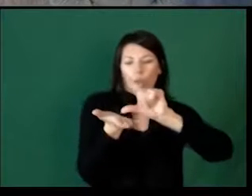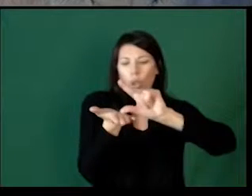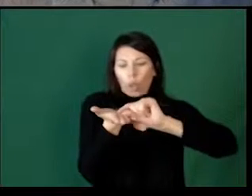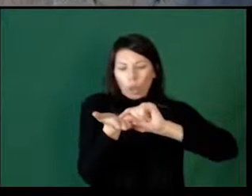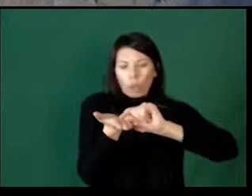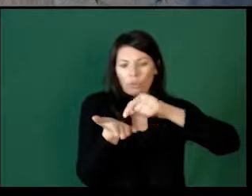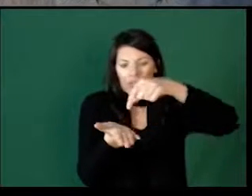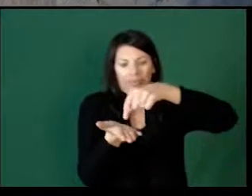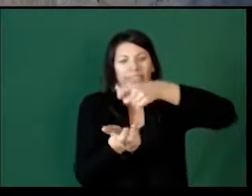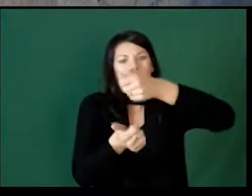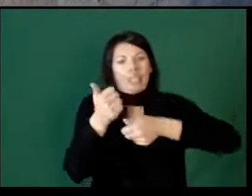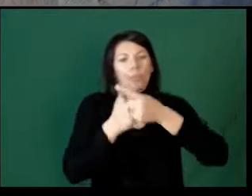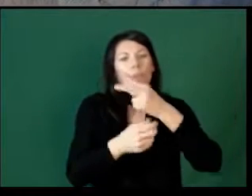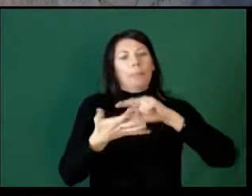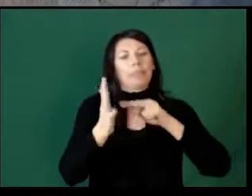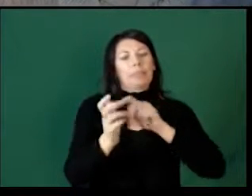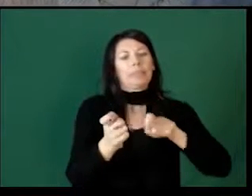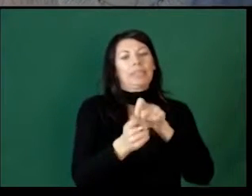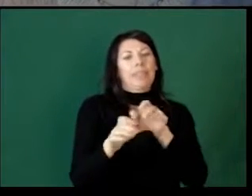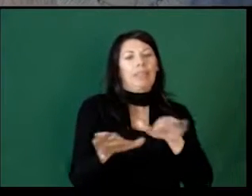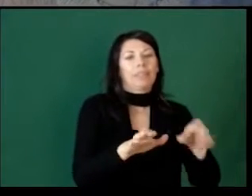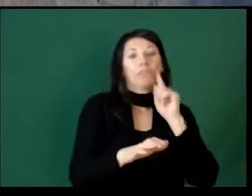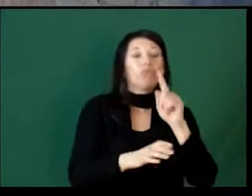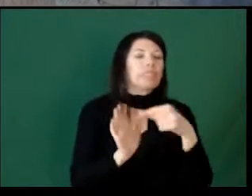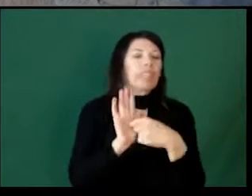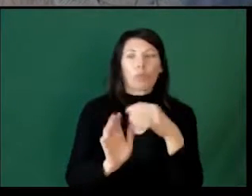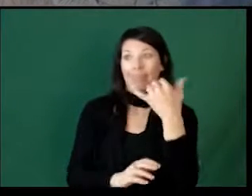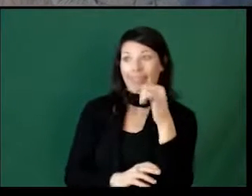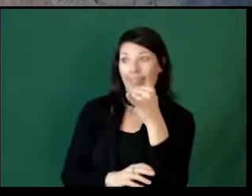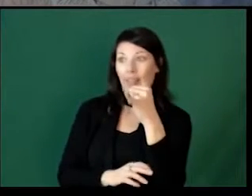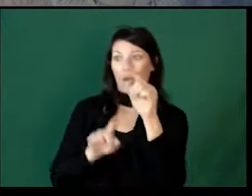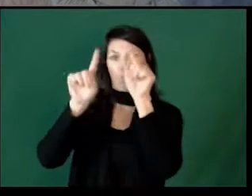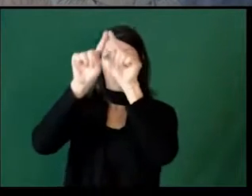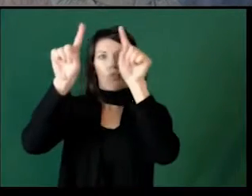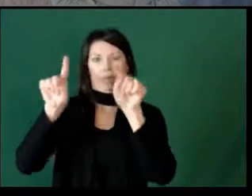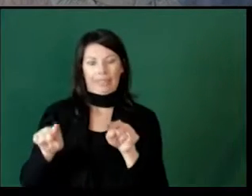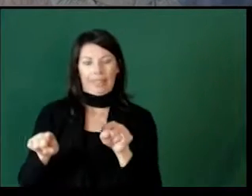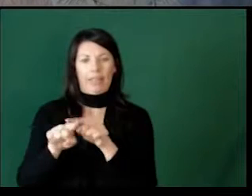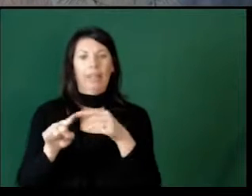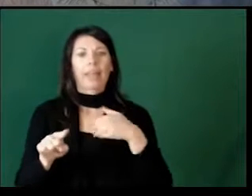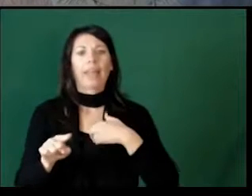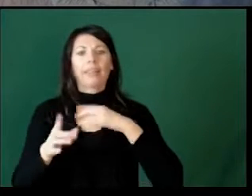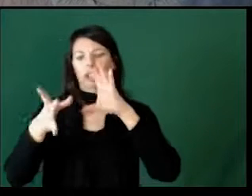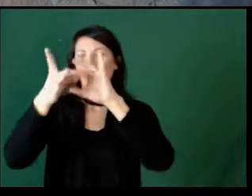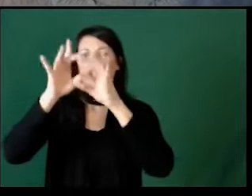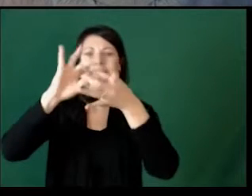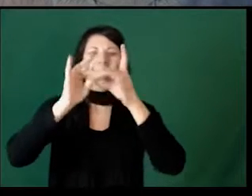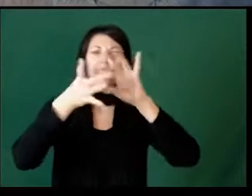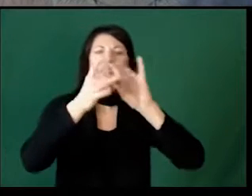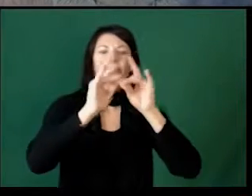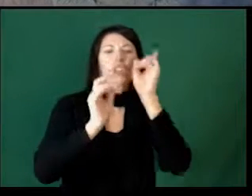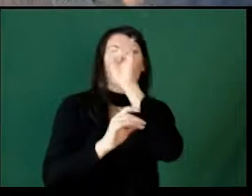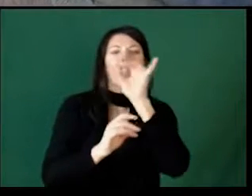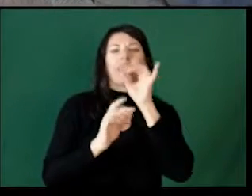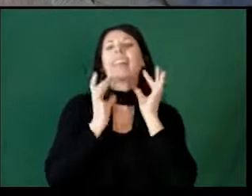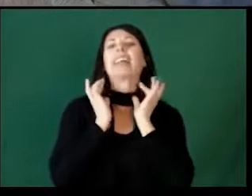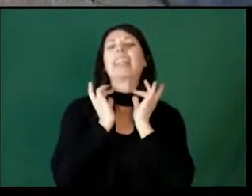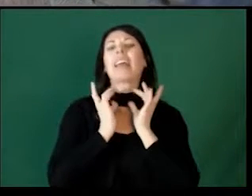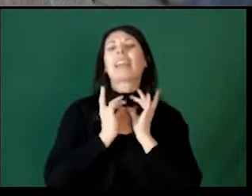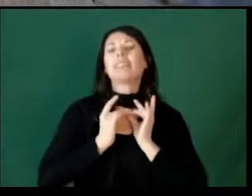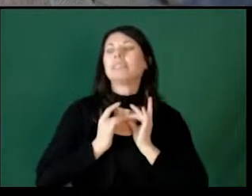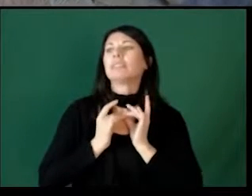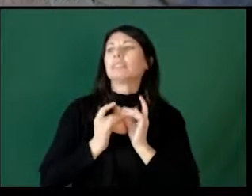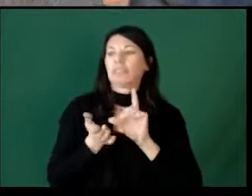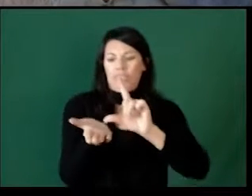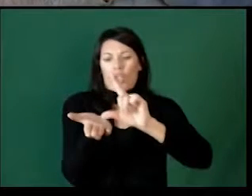and each symbol means a specific activity. For example, the yellow rectangle has a little chain, it's like a necklace